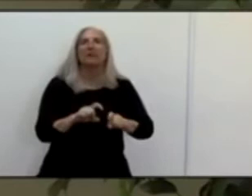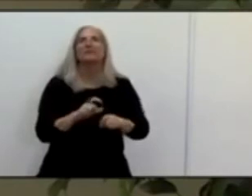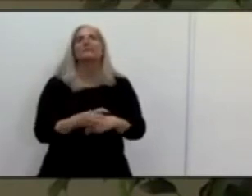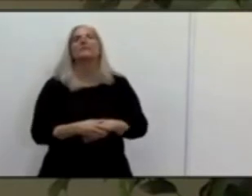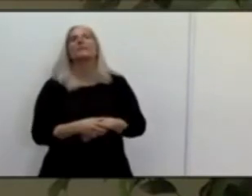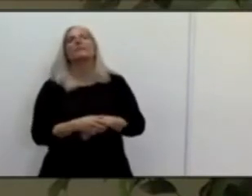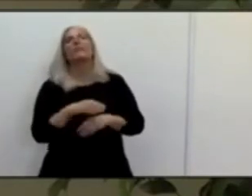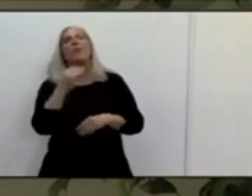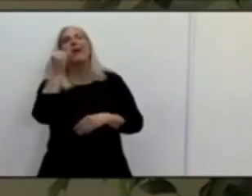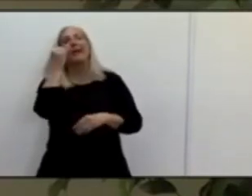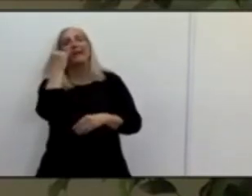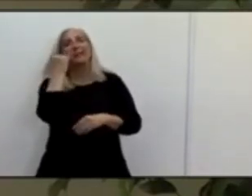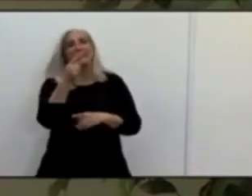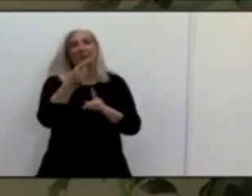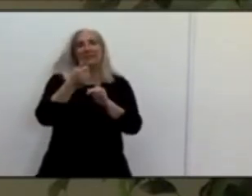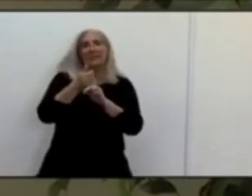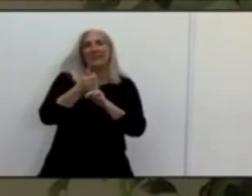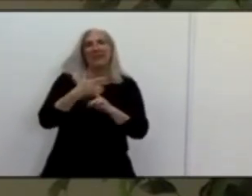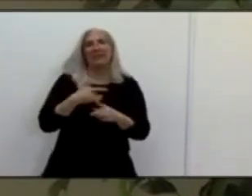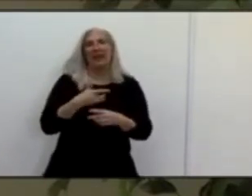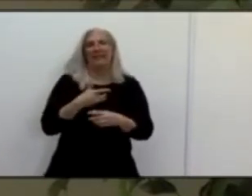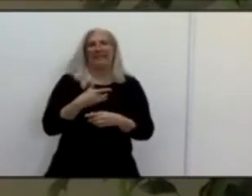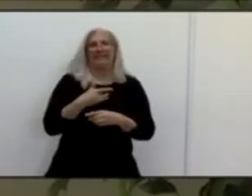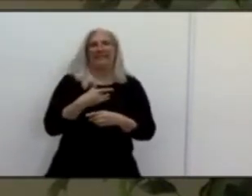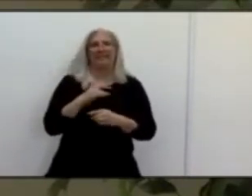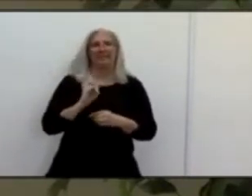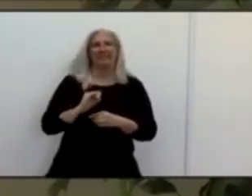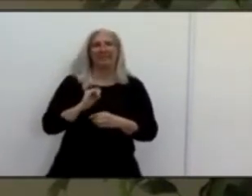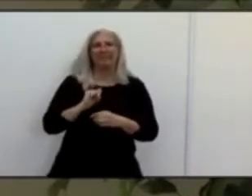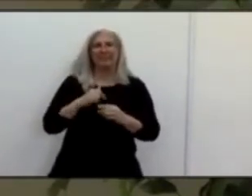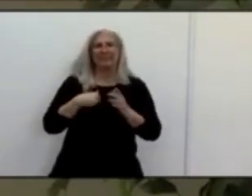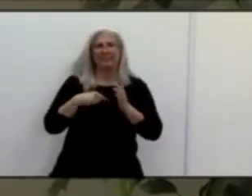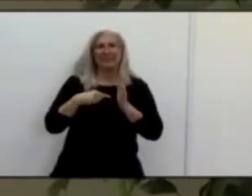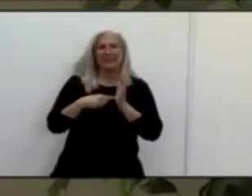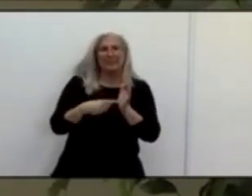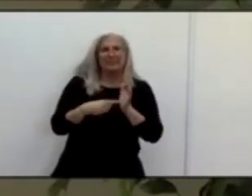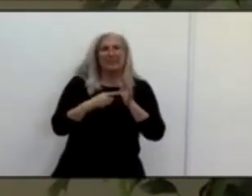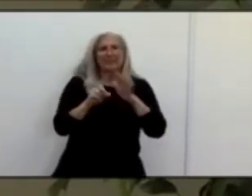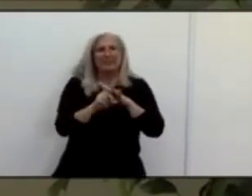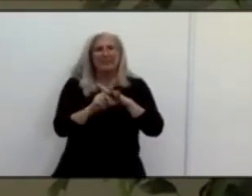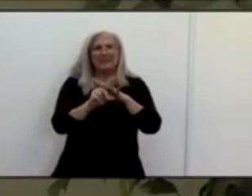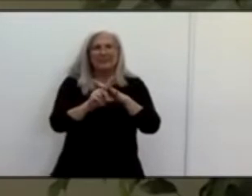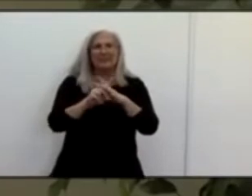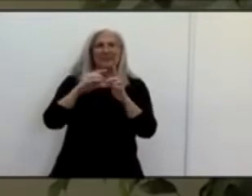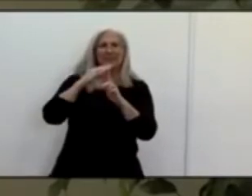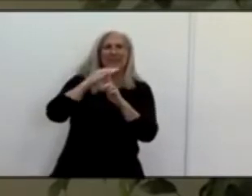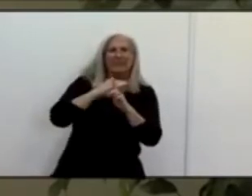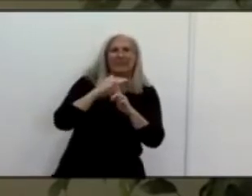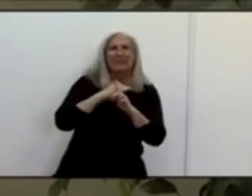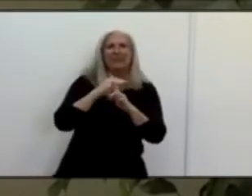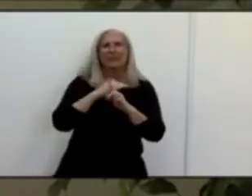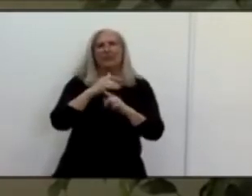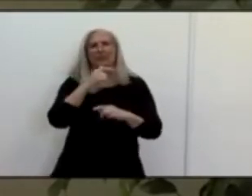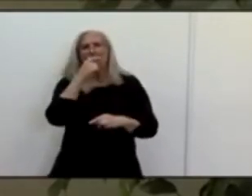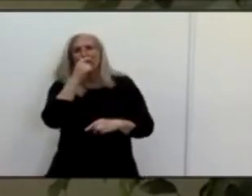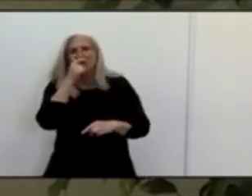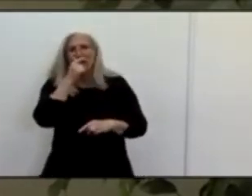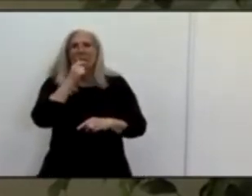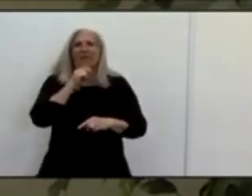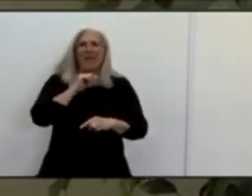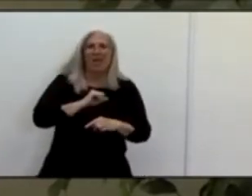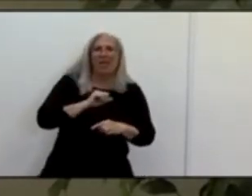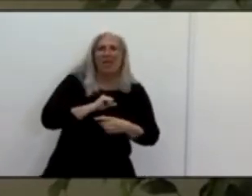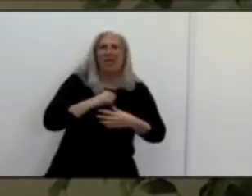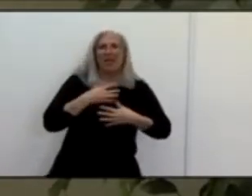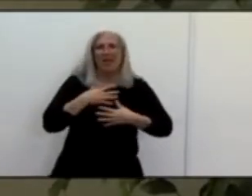during this season can be easily confused with flu-like symptoms or other type of COVID symptoms. But those are the three categories. And if you fall into any one of